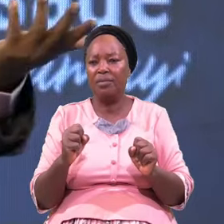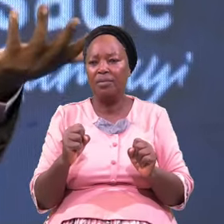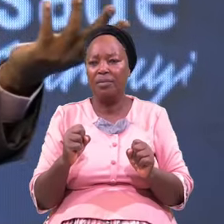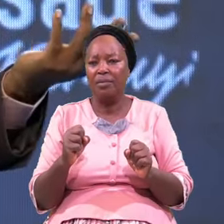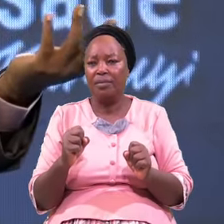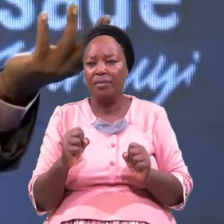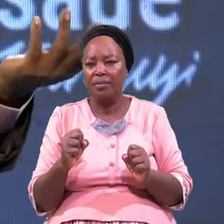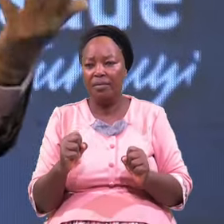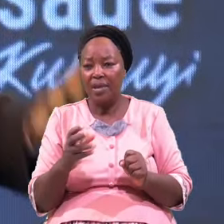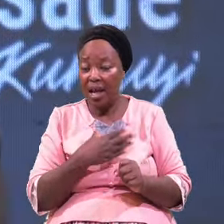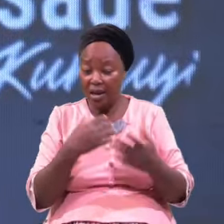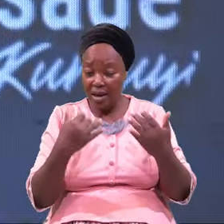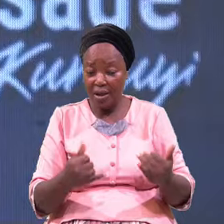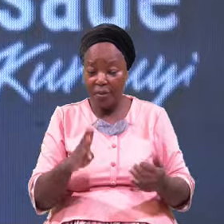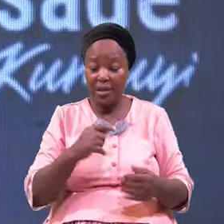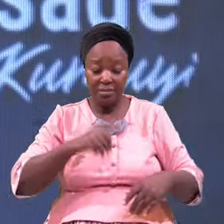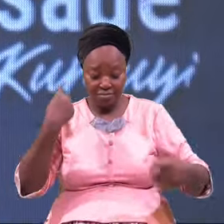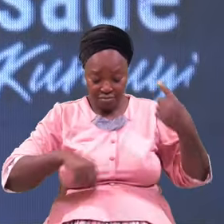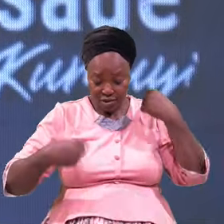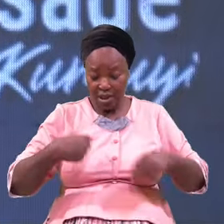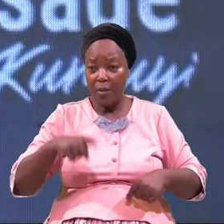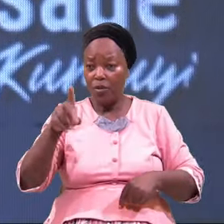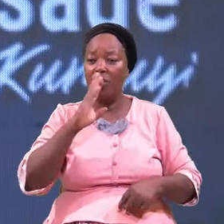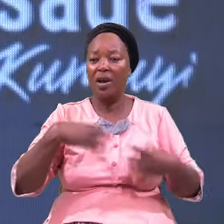And Now By His Tribes You Are Killed